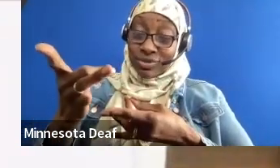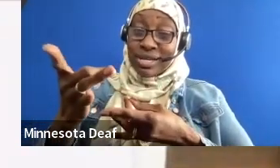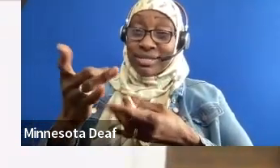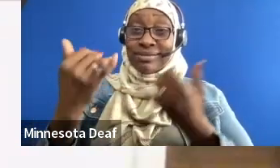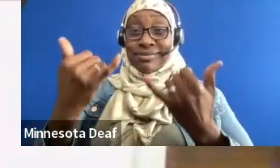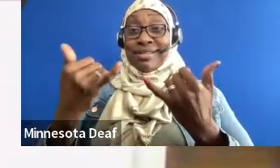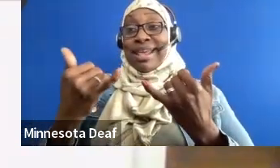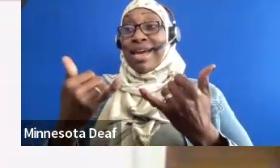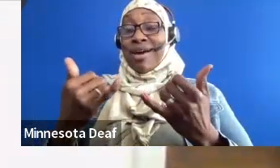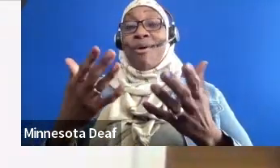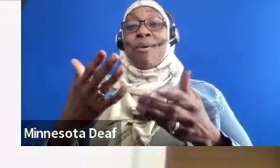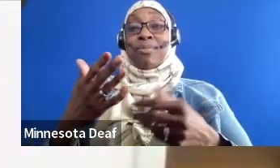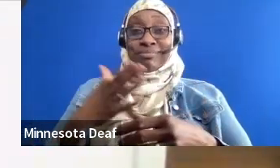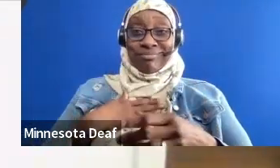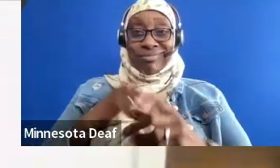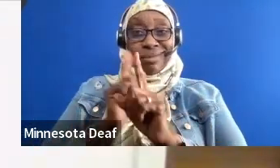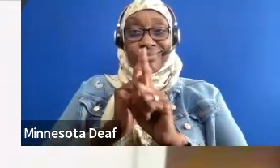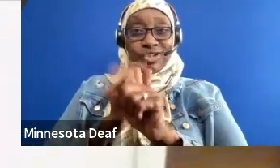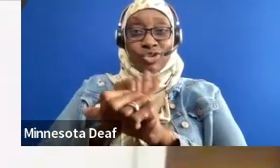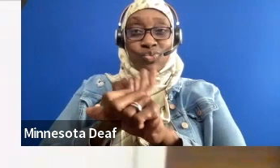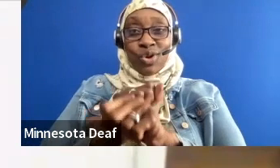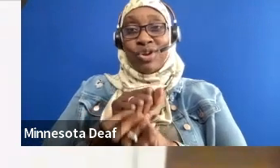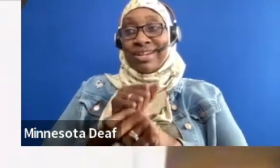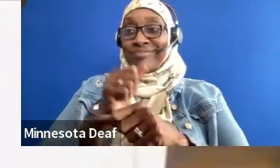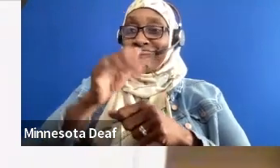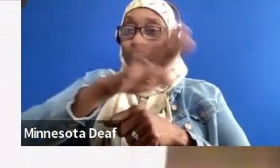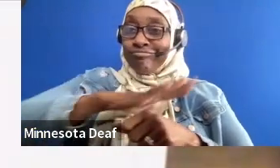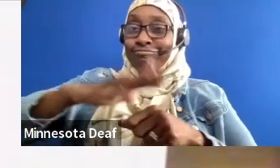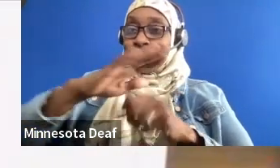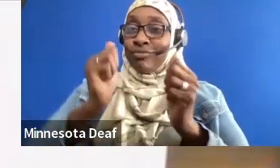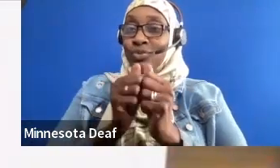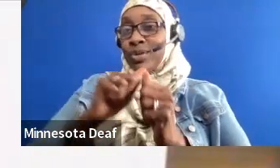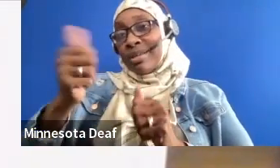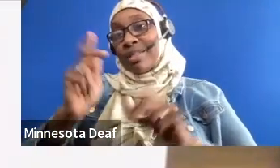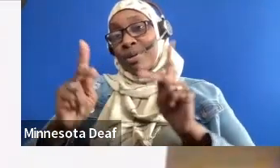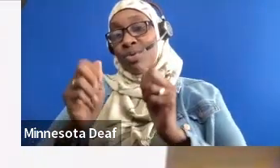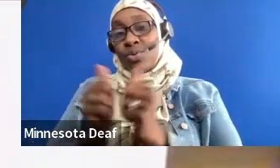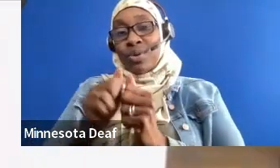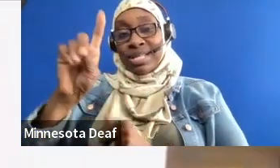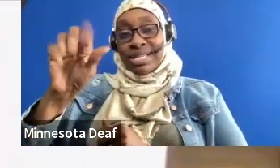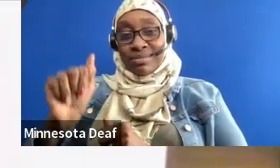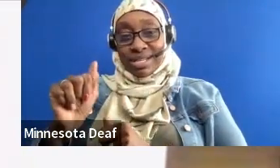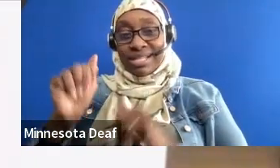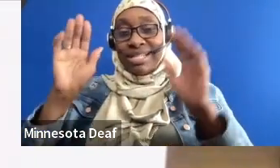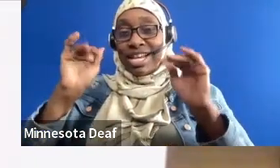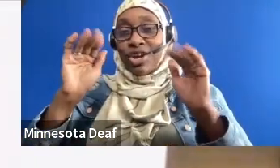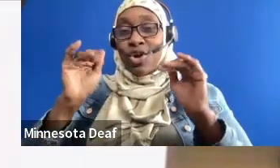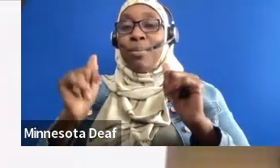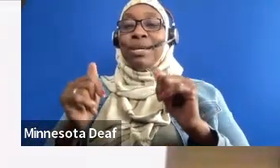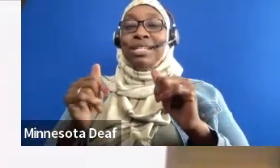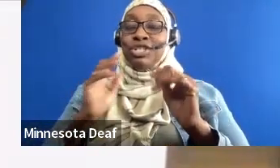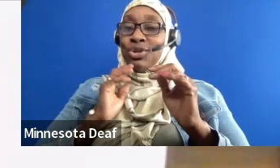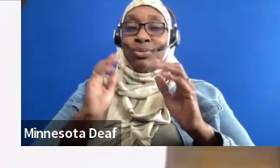disabilities as well, and he hopes to make contributions to a better world for other youth and young adults with